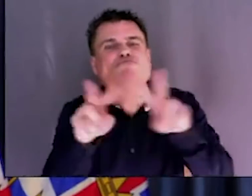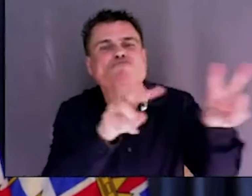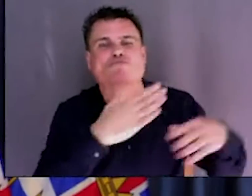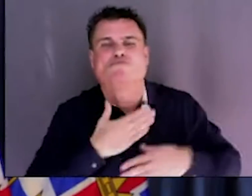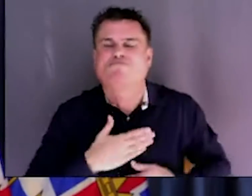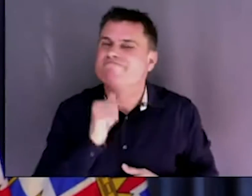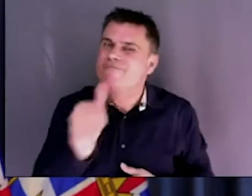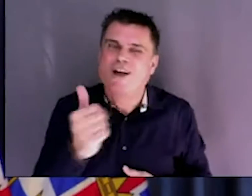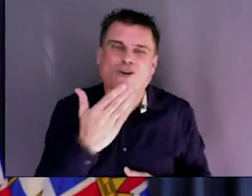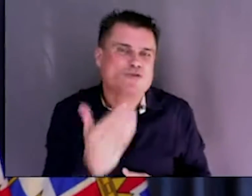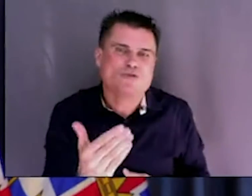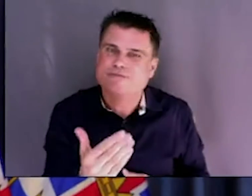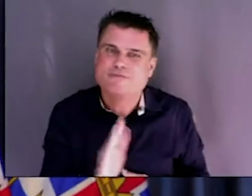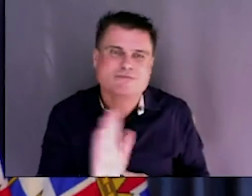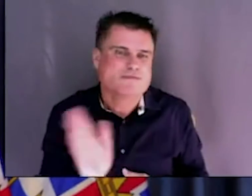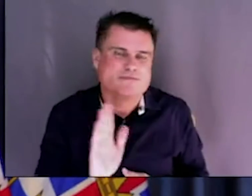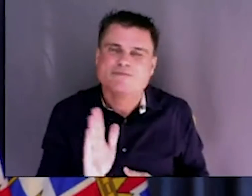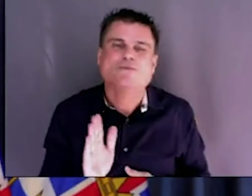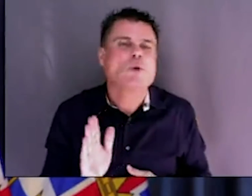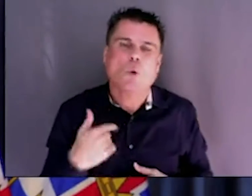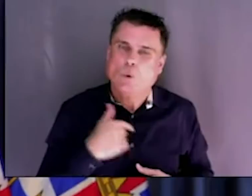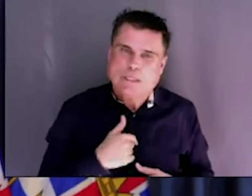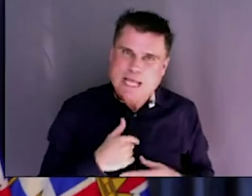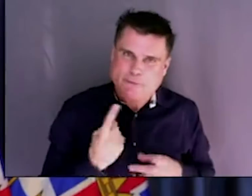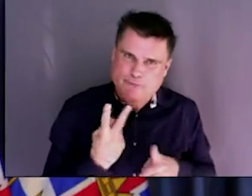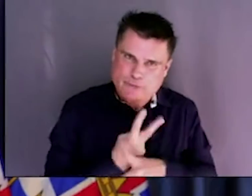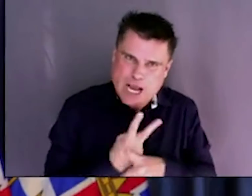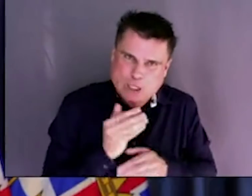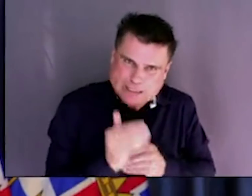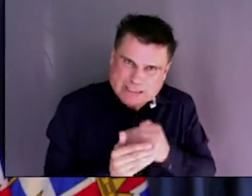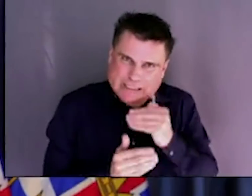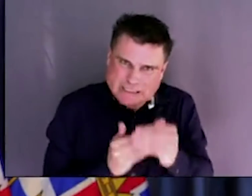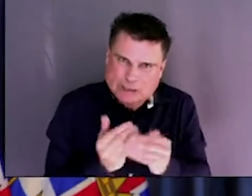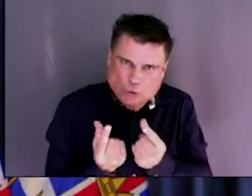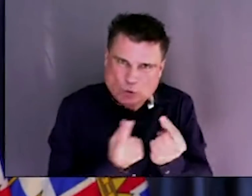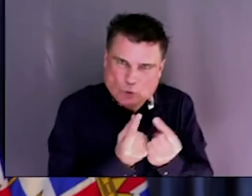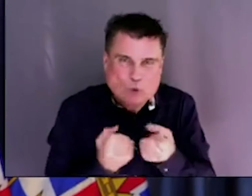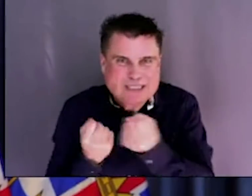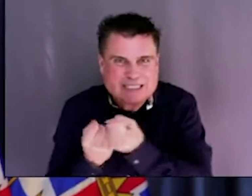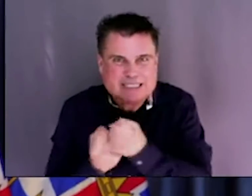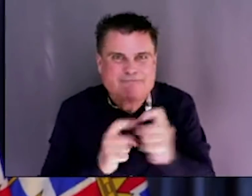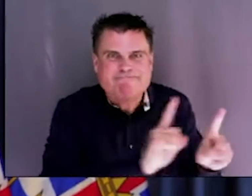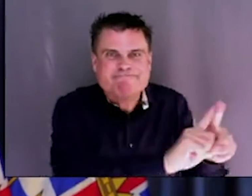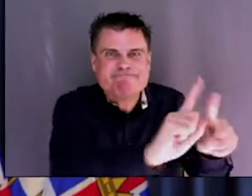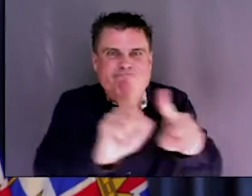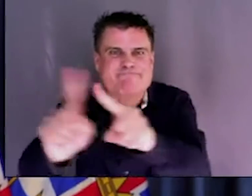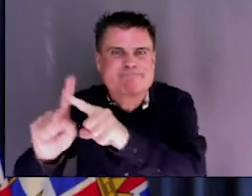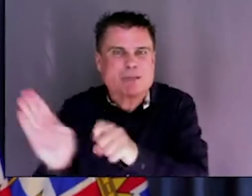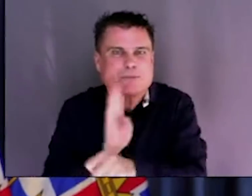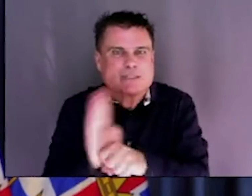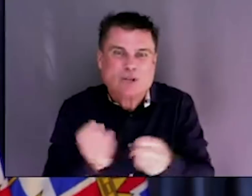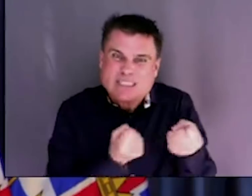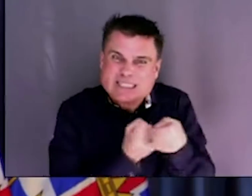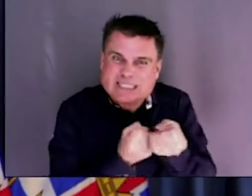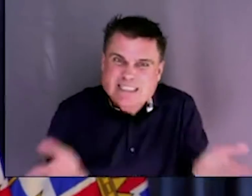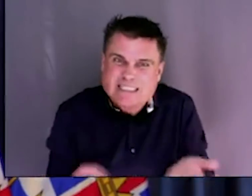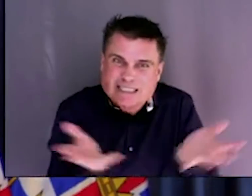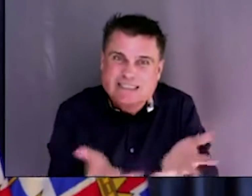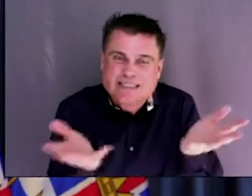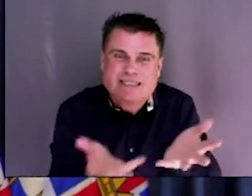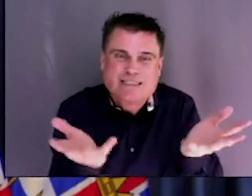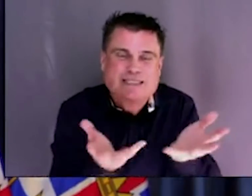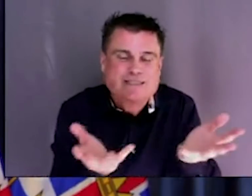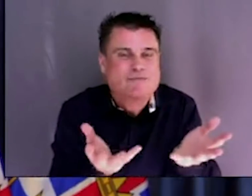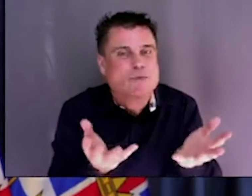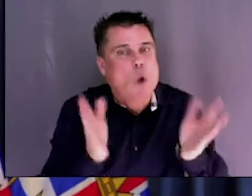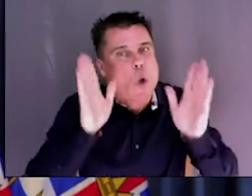steps, whatever steps we can to keep the industry going with liquidity, with access to staffing resources and retraining and